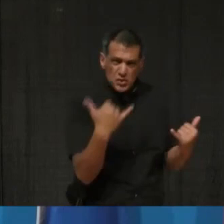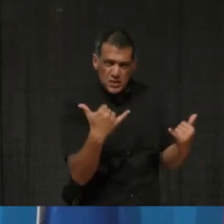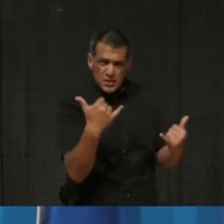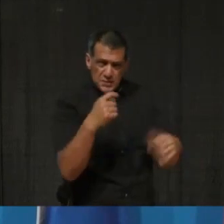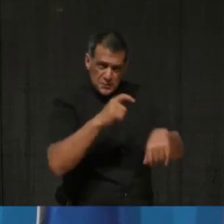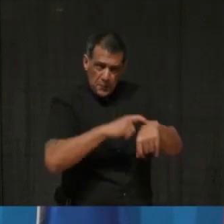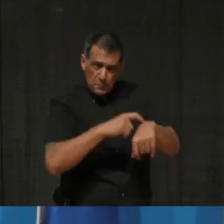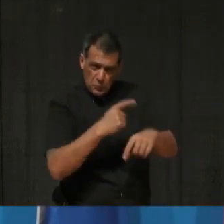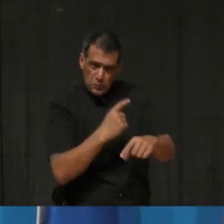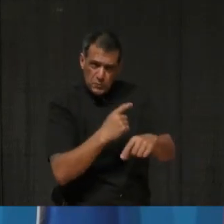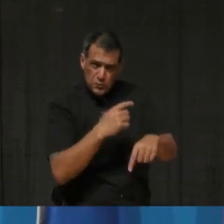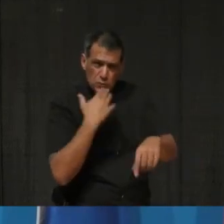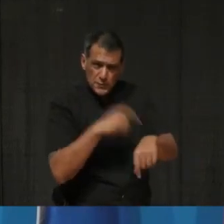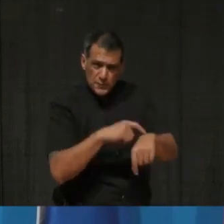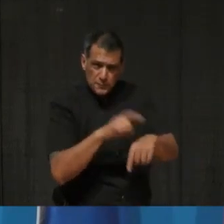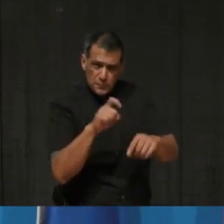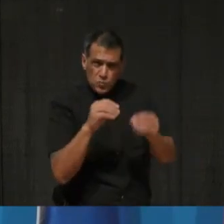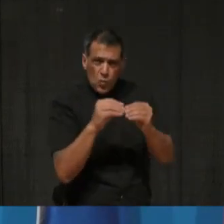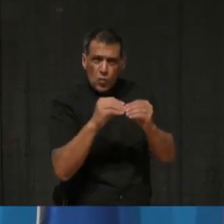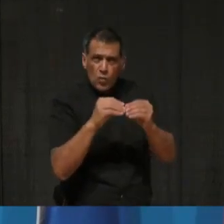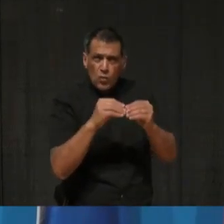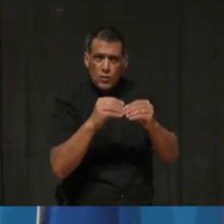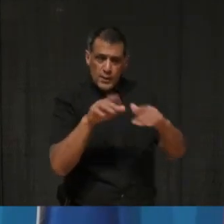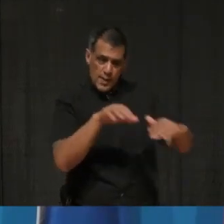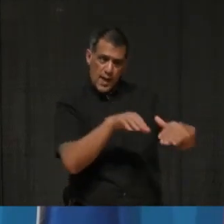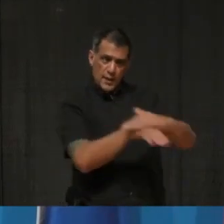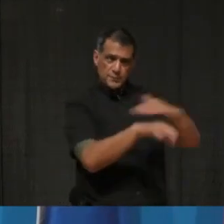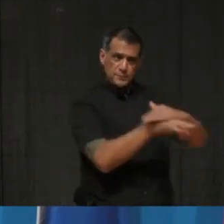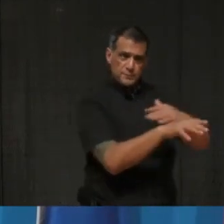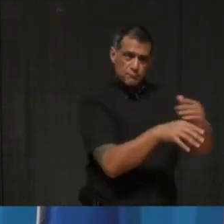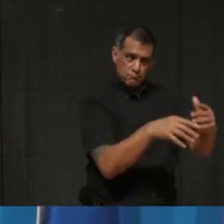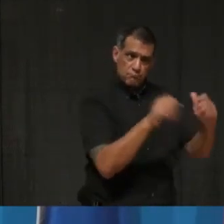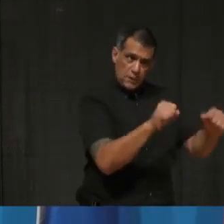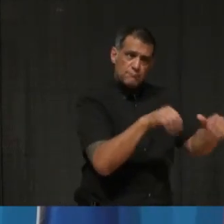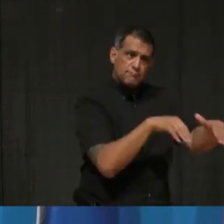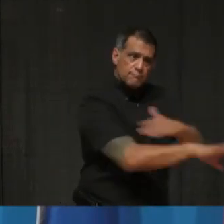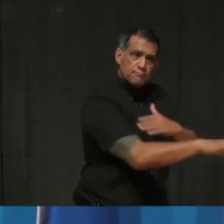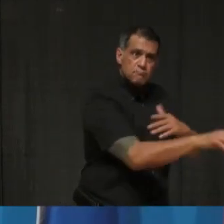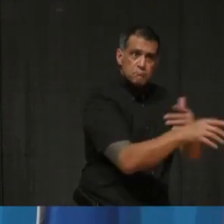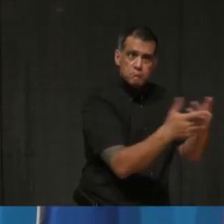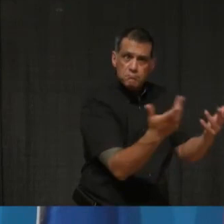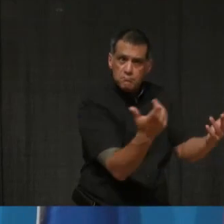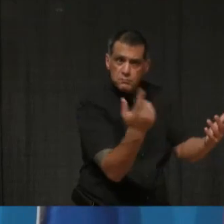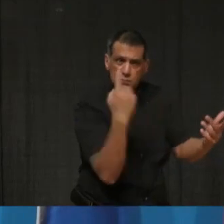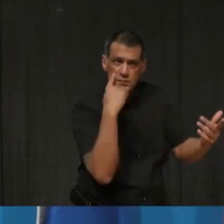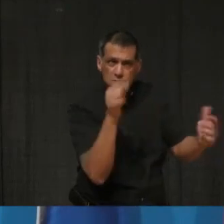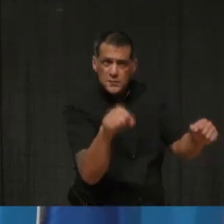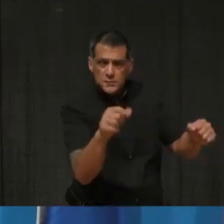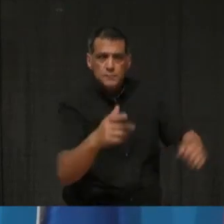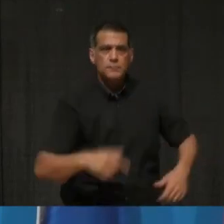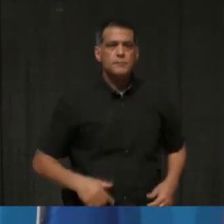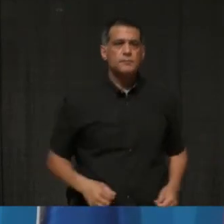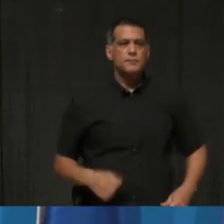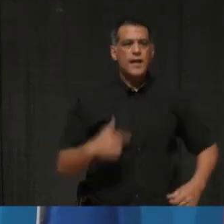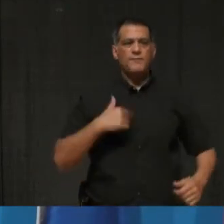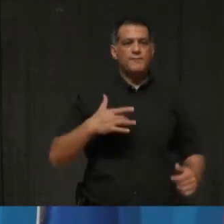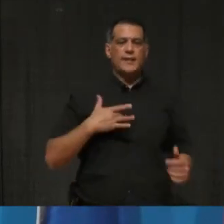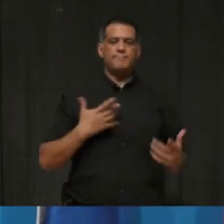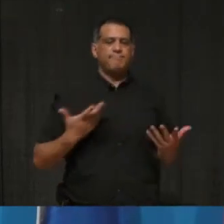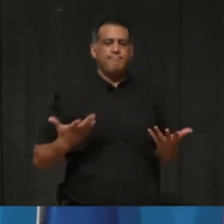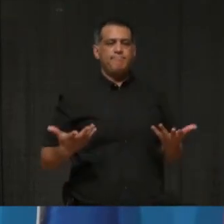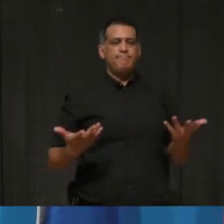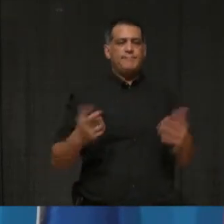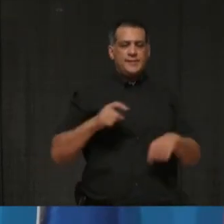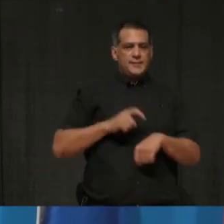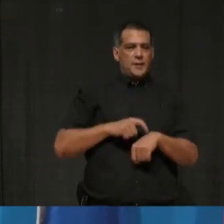potentially indoor interactions, uh, peel. Uh, you know, I, I think the biggest thing is just to look at the overall timeline by